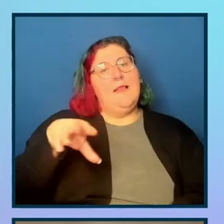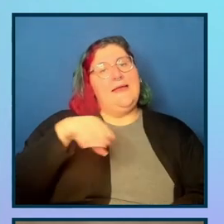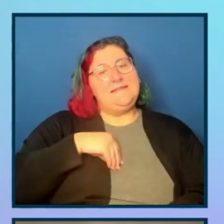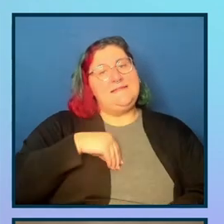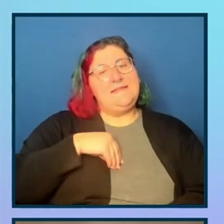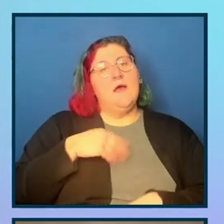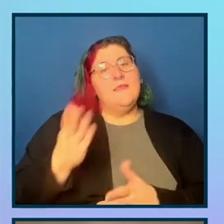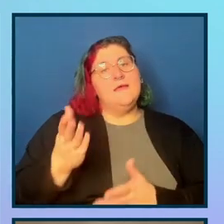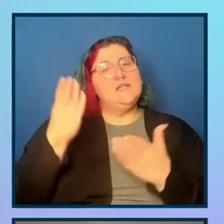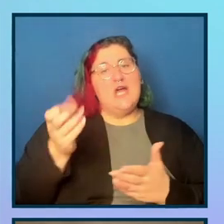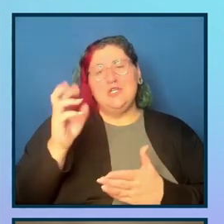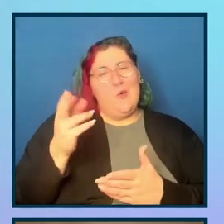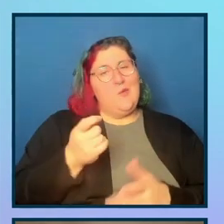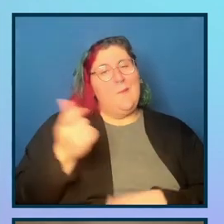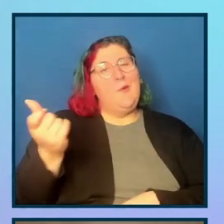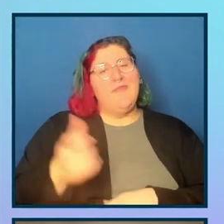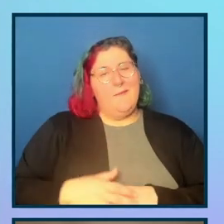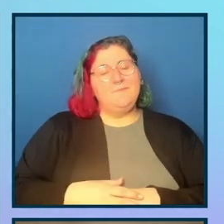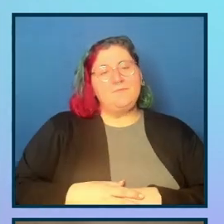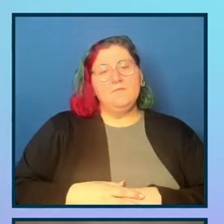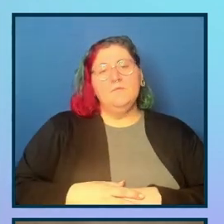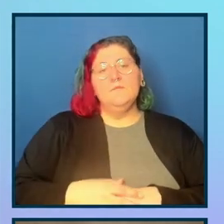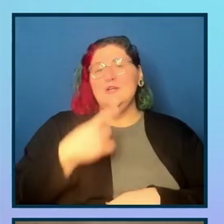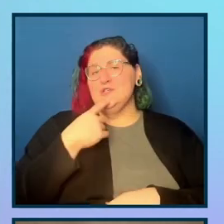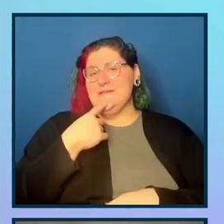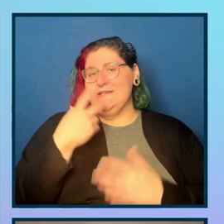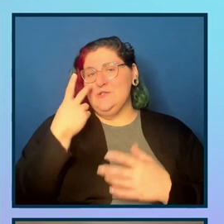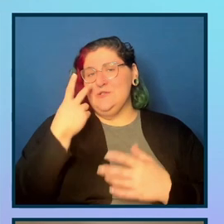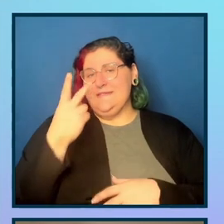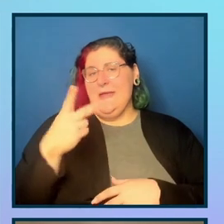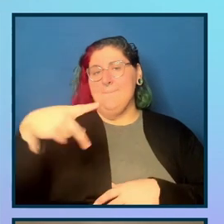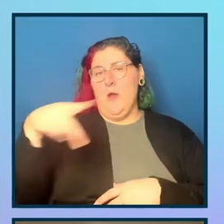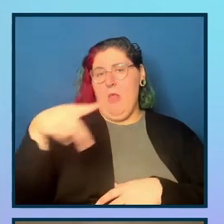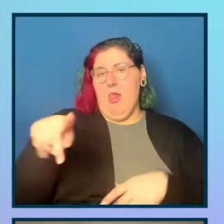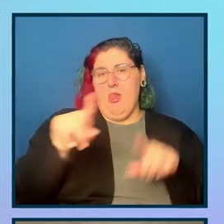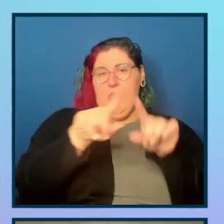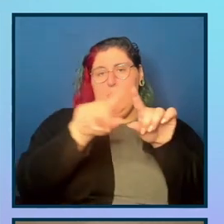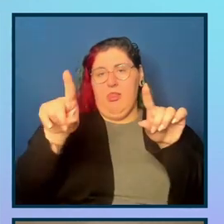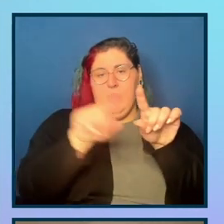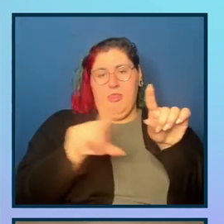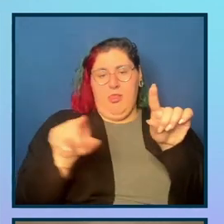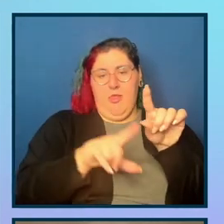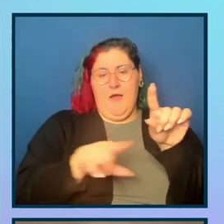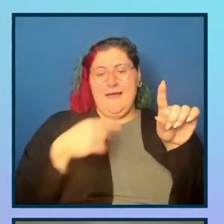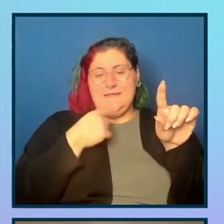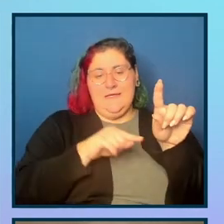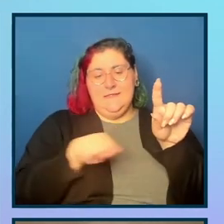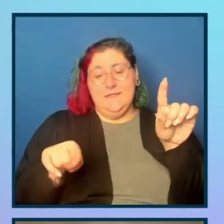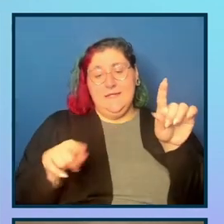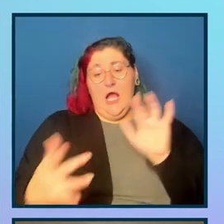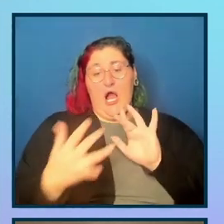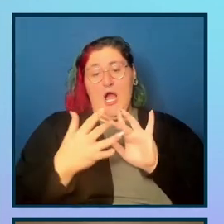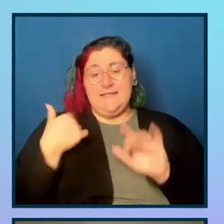what it's done is actually identified this purple kind of call to action, um, button in the footer here, contact us. Harris was silly when he built